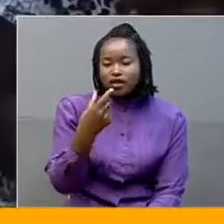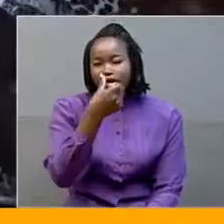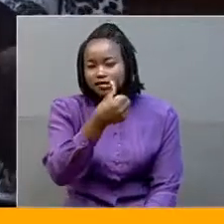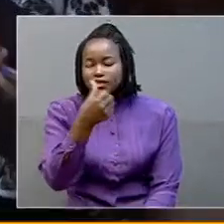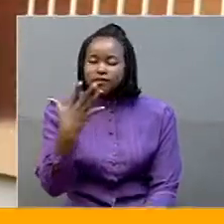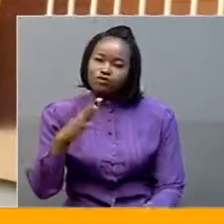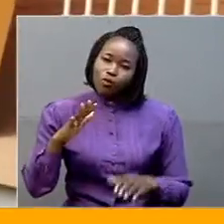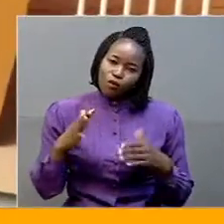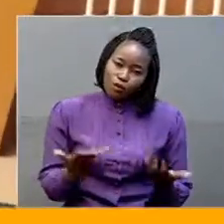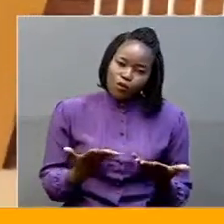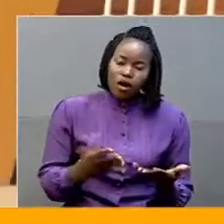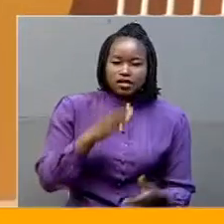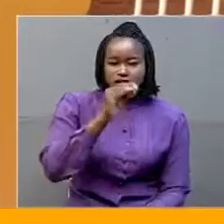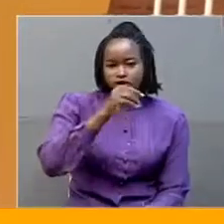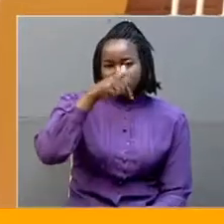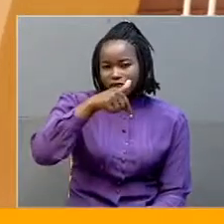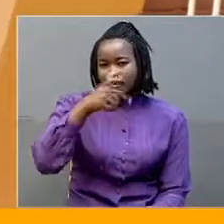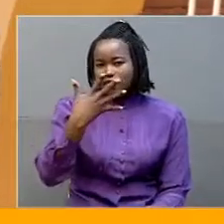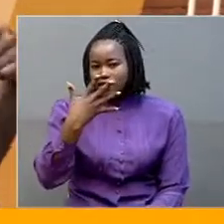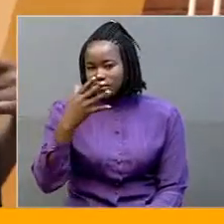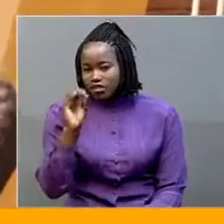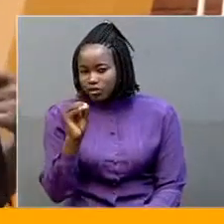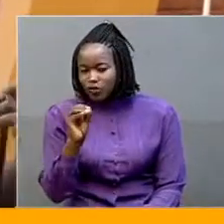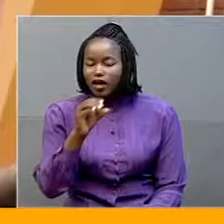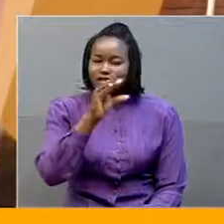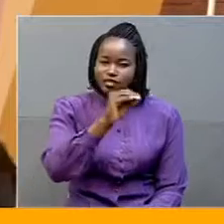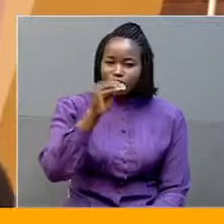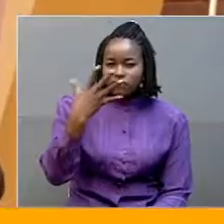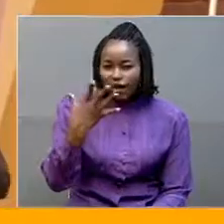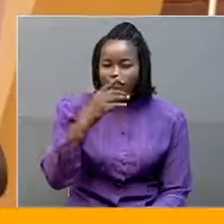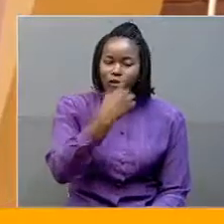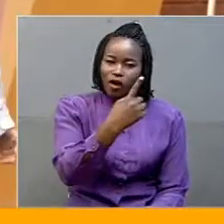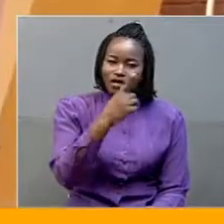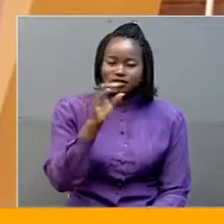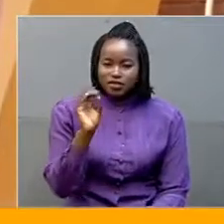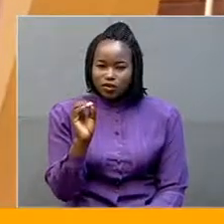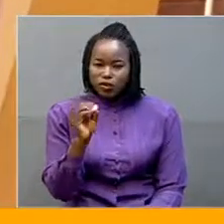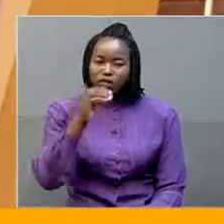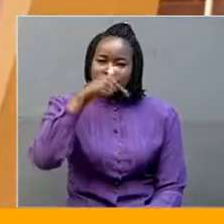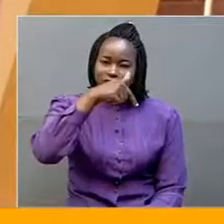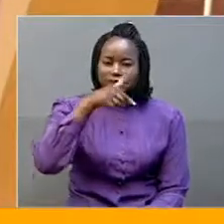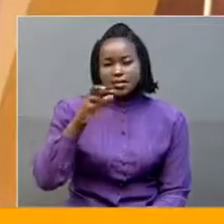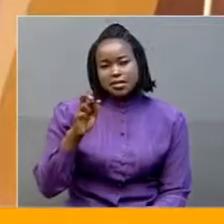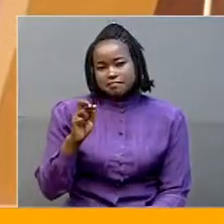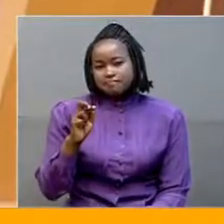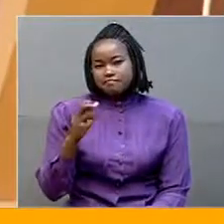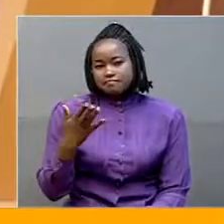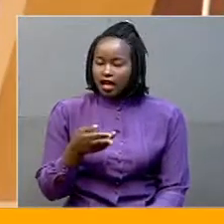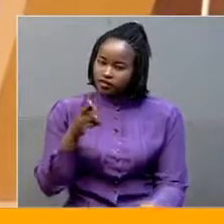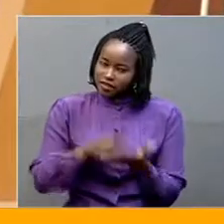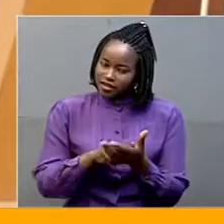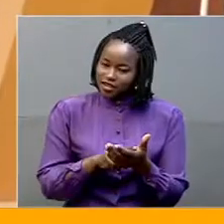or 0750-051078. I repeat,